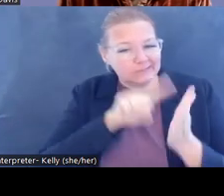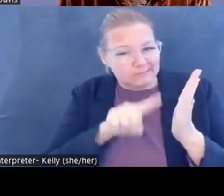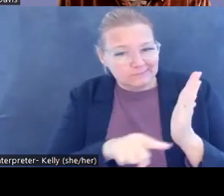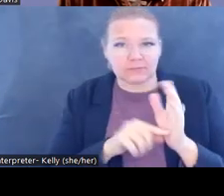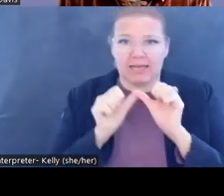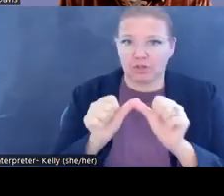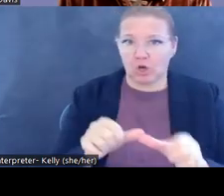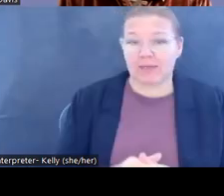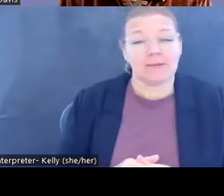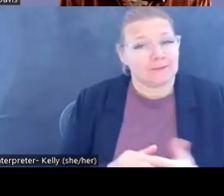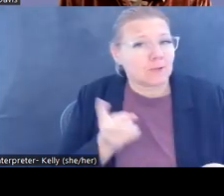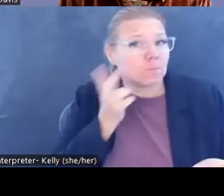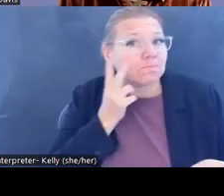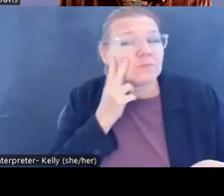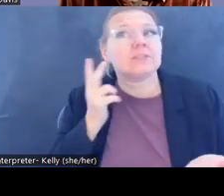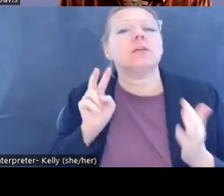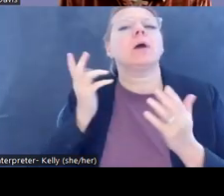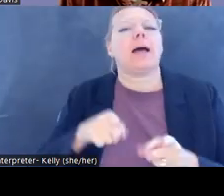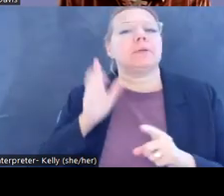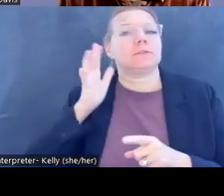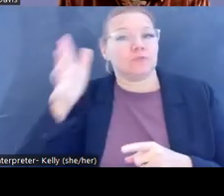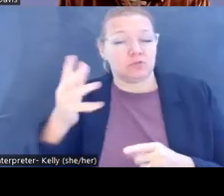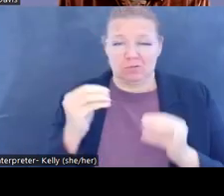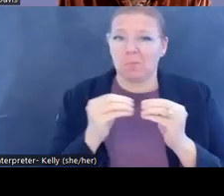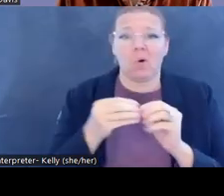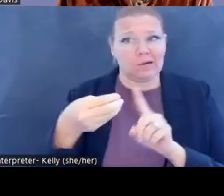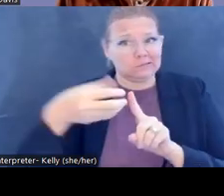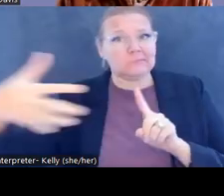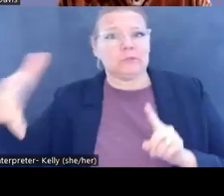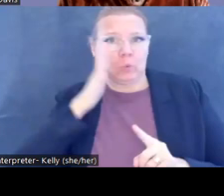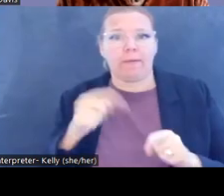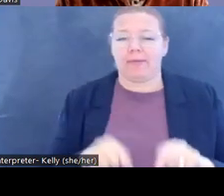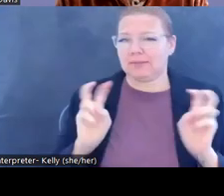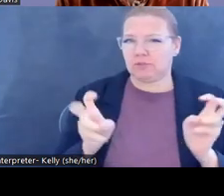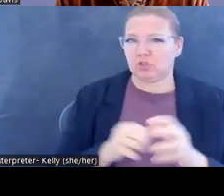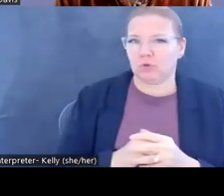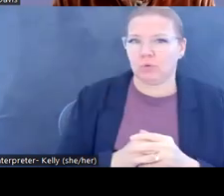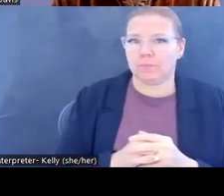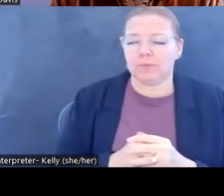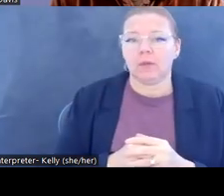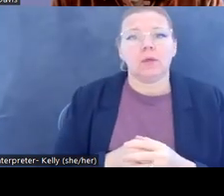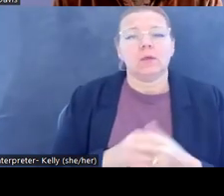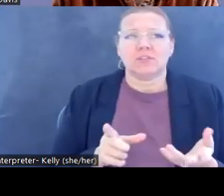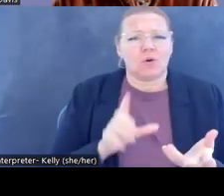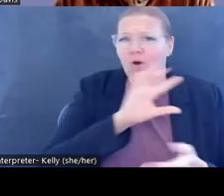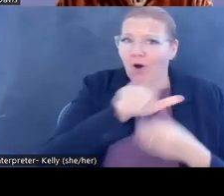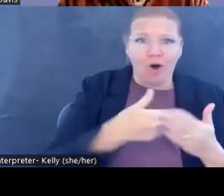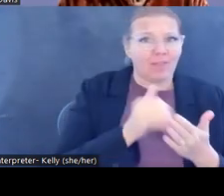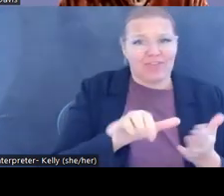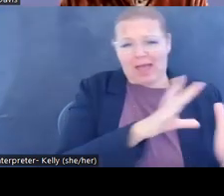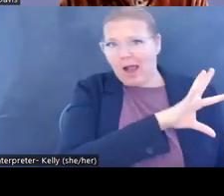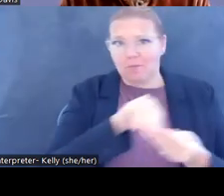So stay tuned. There will be more on this issue. So what lessons can we take away from this?